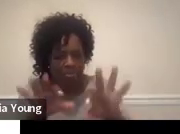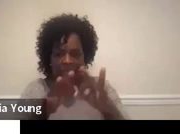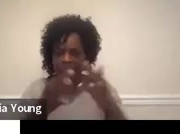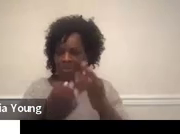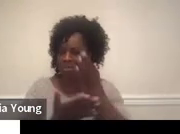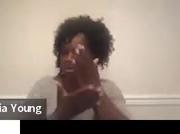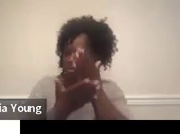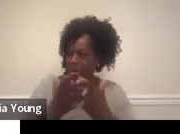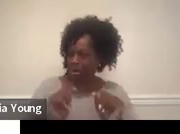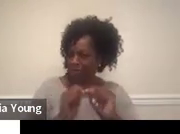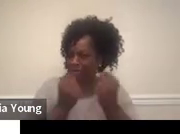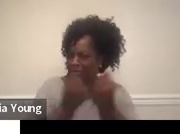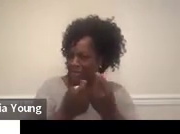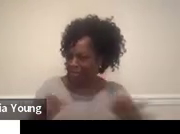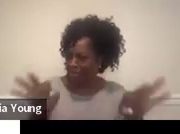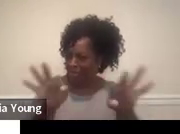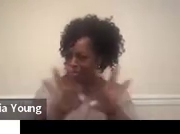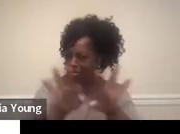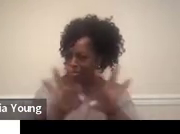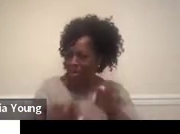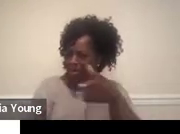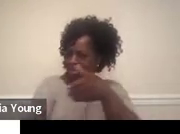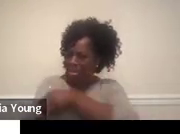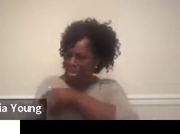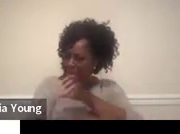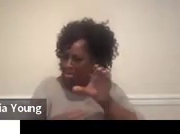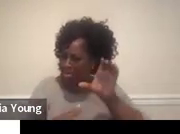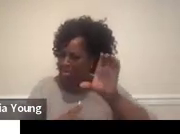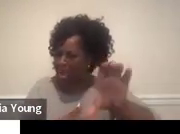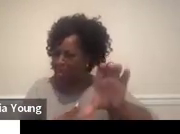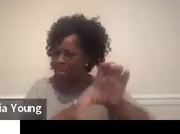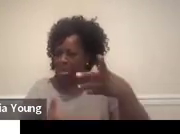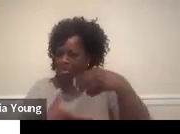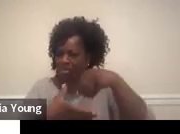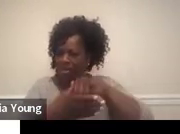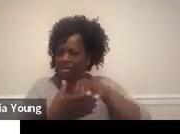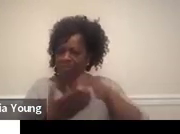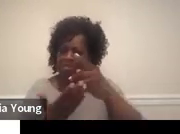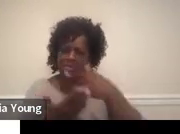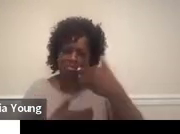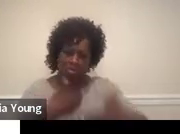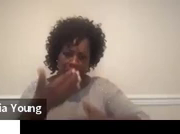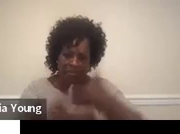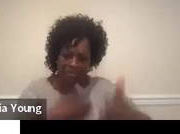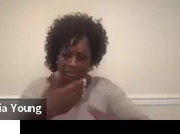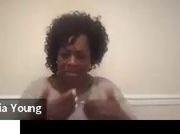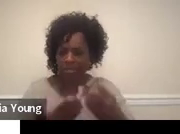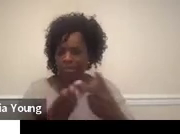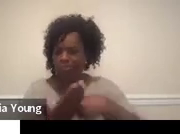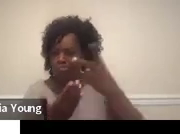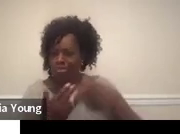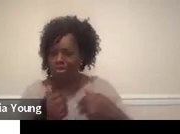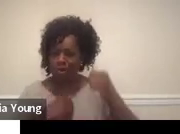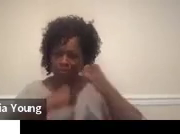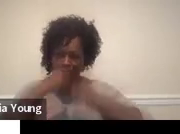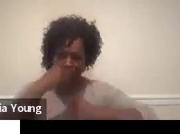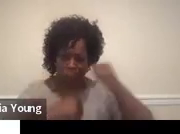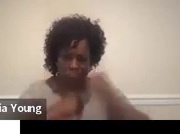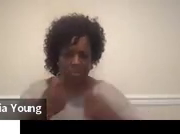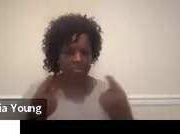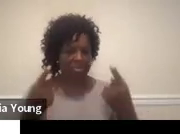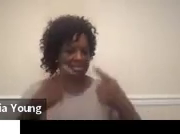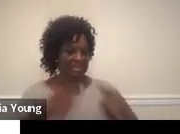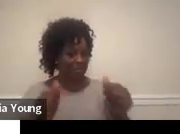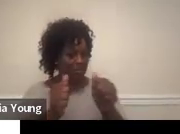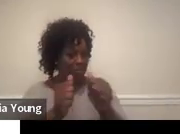part of the team, be empowered, be involved in the process. Program structures. What's going on with